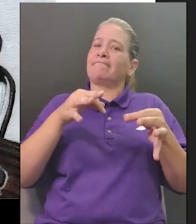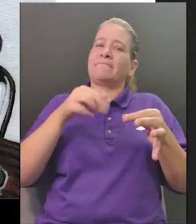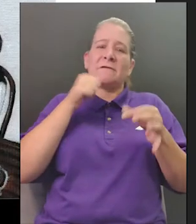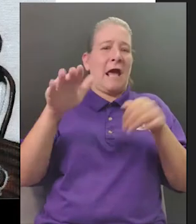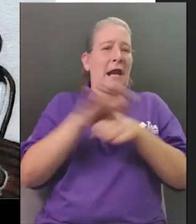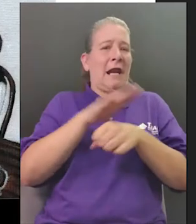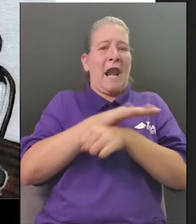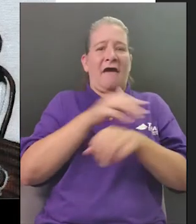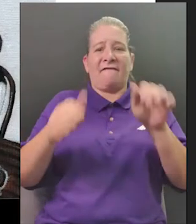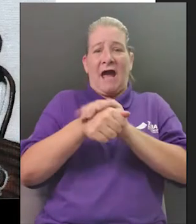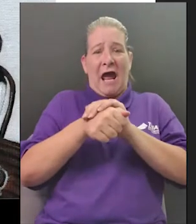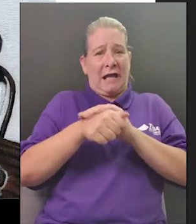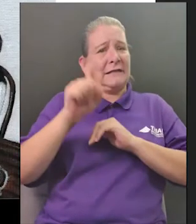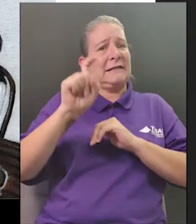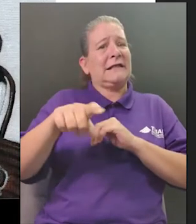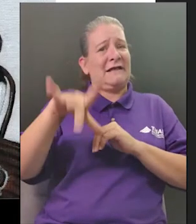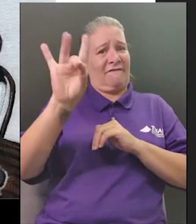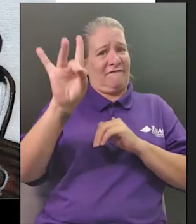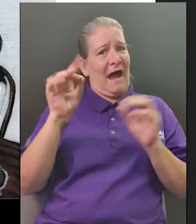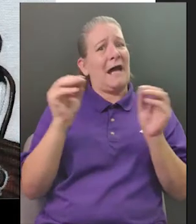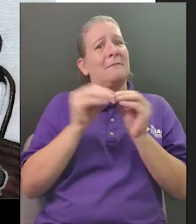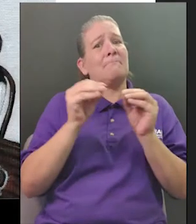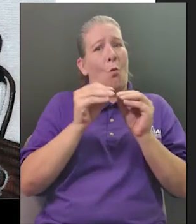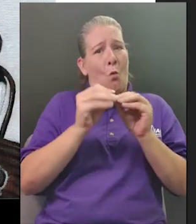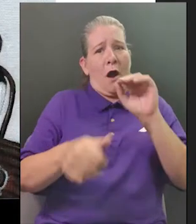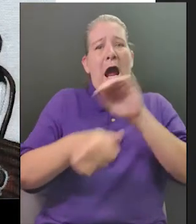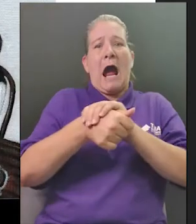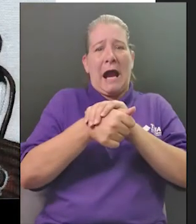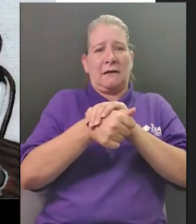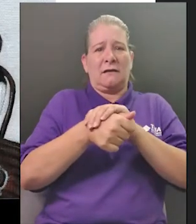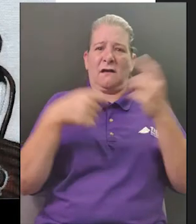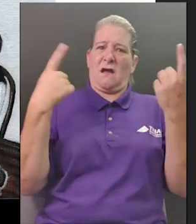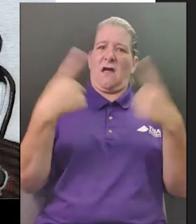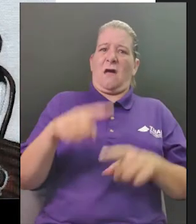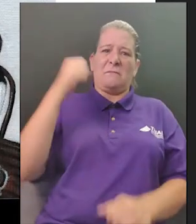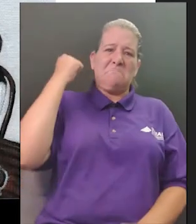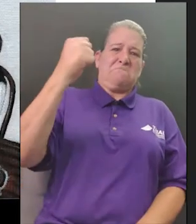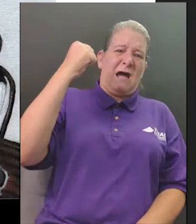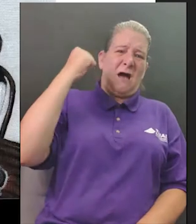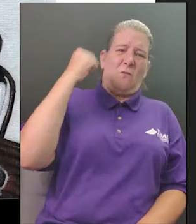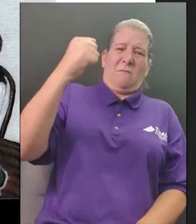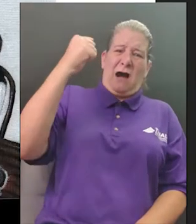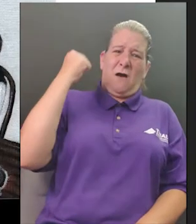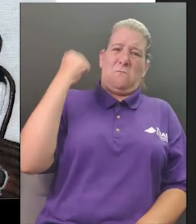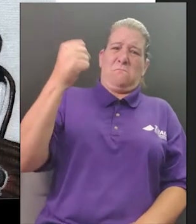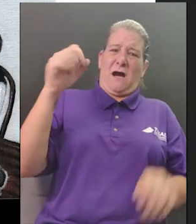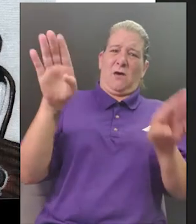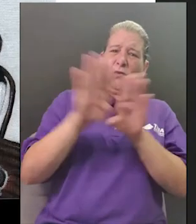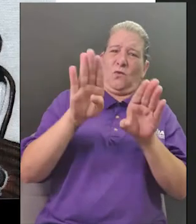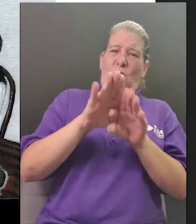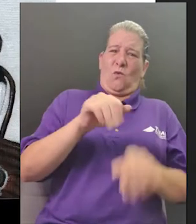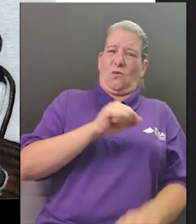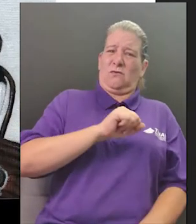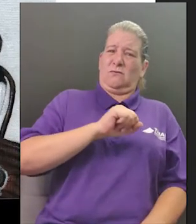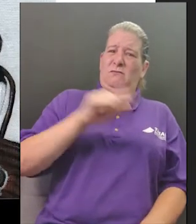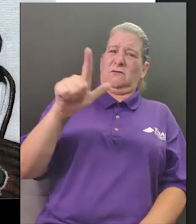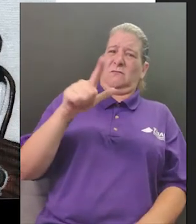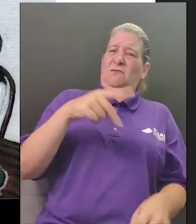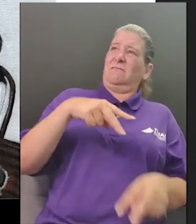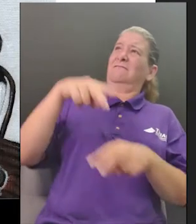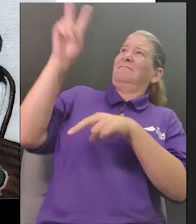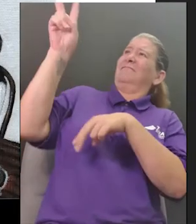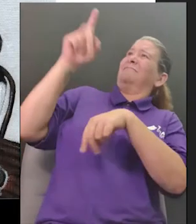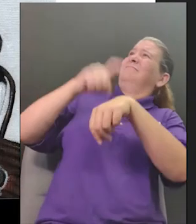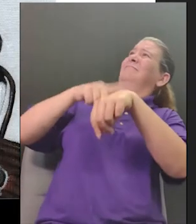suddenly someone pounded on the door sybil turned to the mantel clock it was past nine who could it be